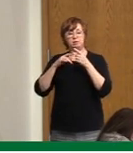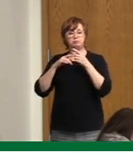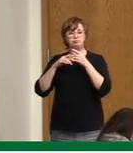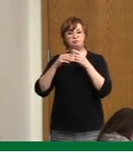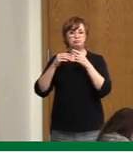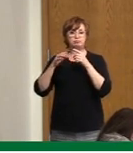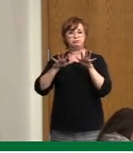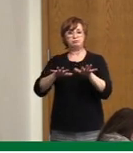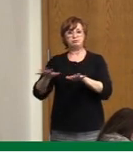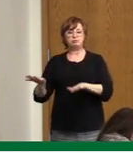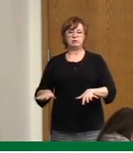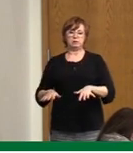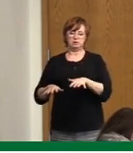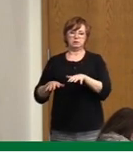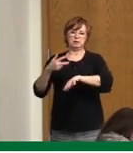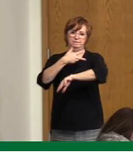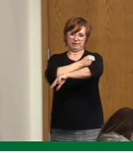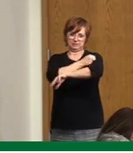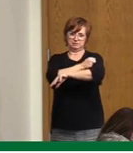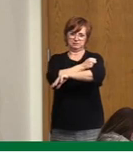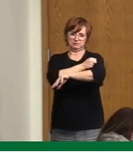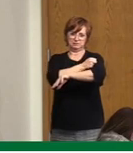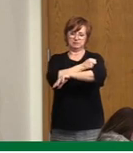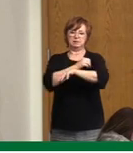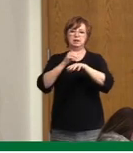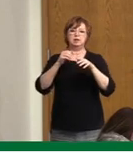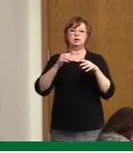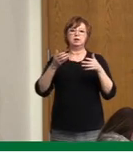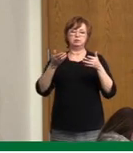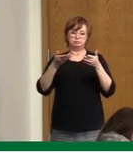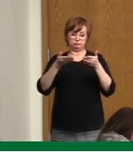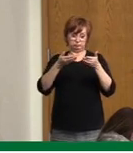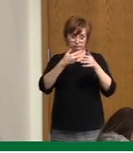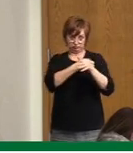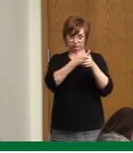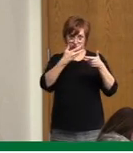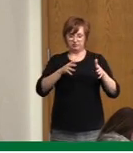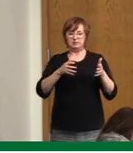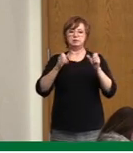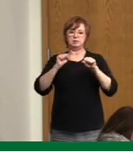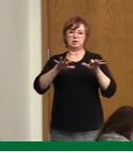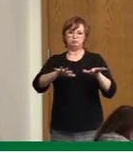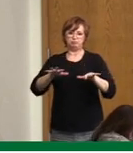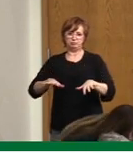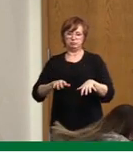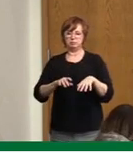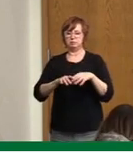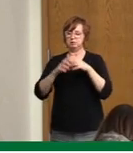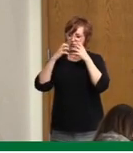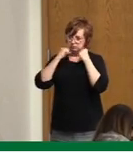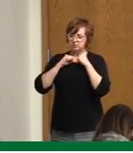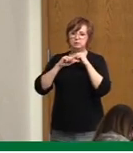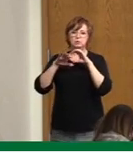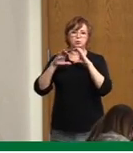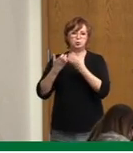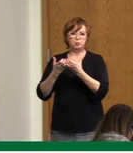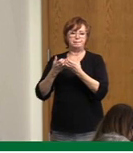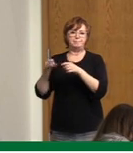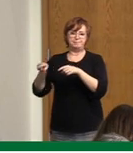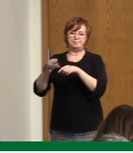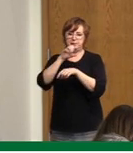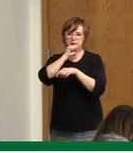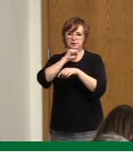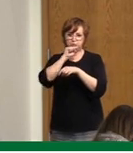the guidelines, keeping our numbers low overall, but also protecting the most vulnerable based on age as well as underlying risk